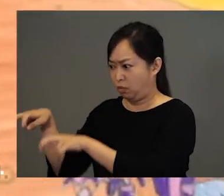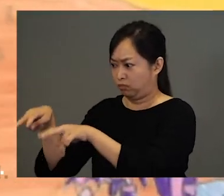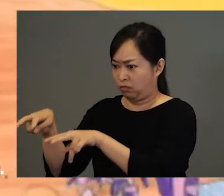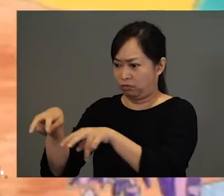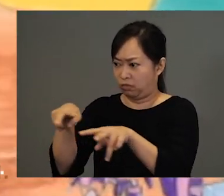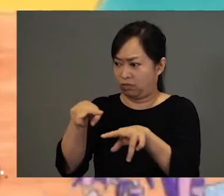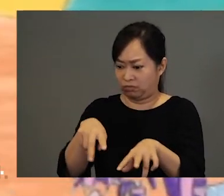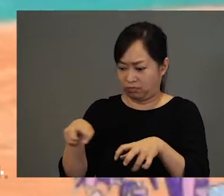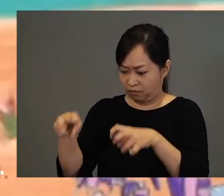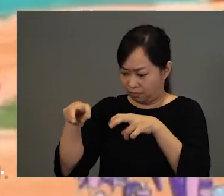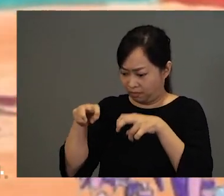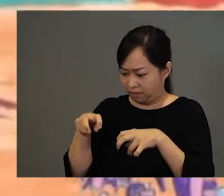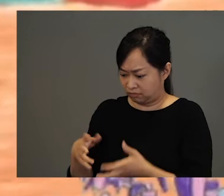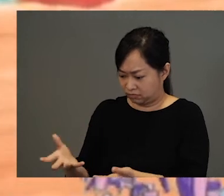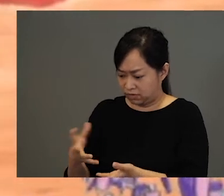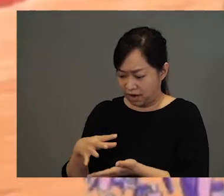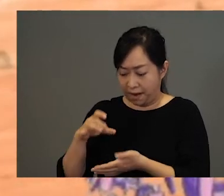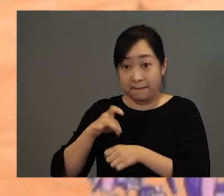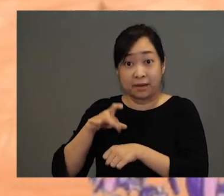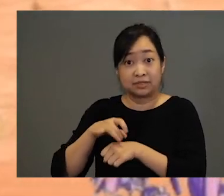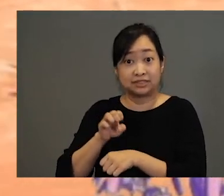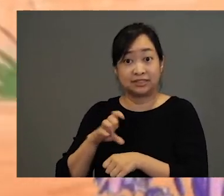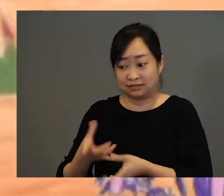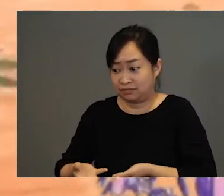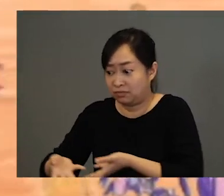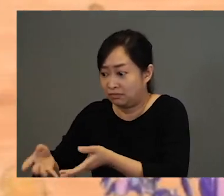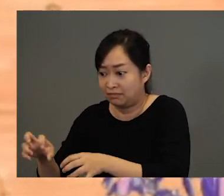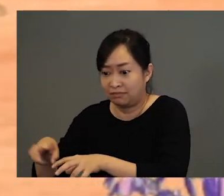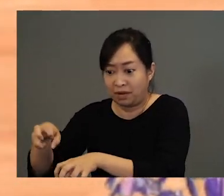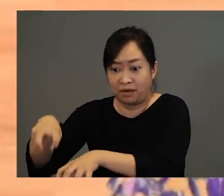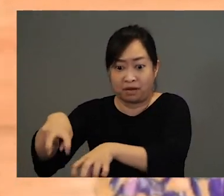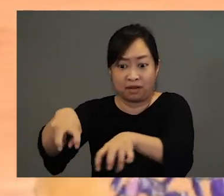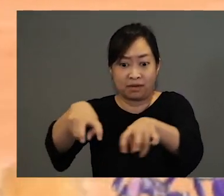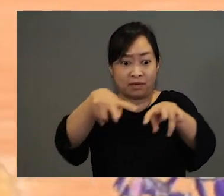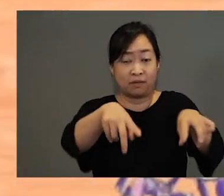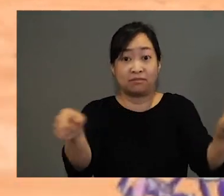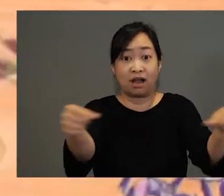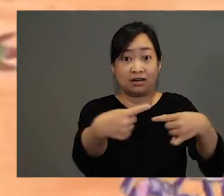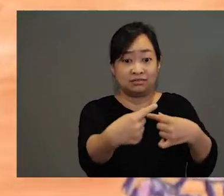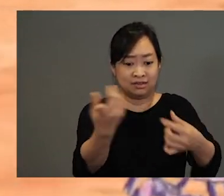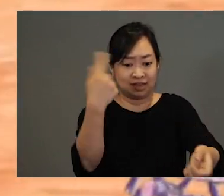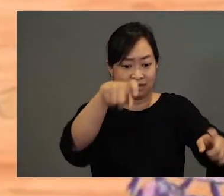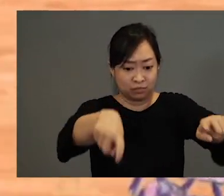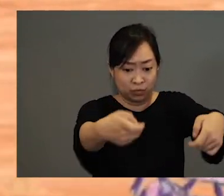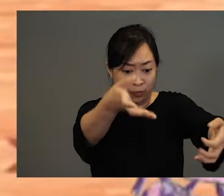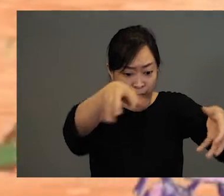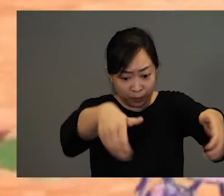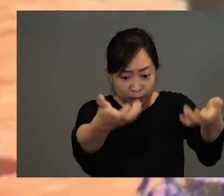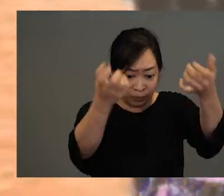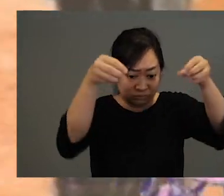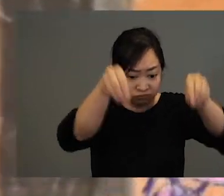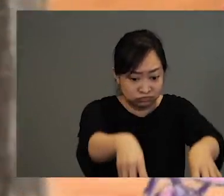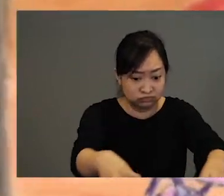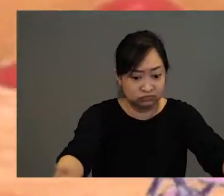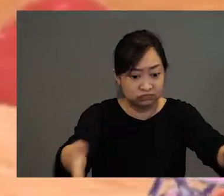and hopping and hopping towards him. They took all the pumpkin seeds and they hopped and hopped and hopped into the garden and they began to plant